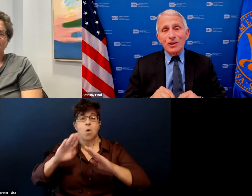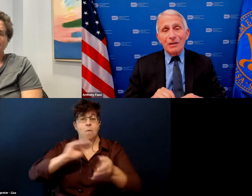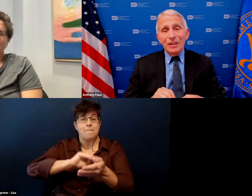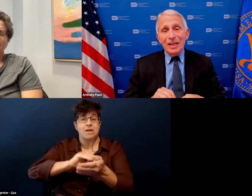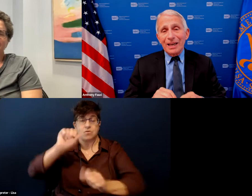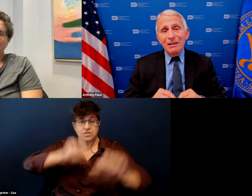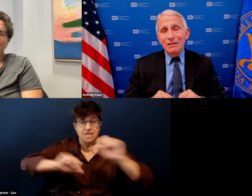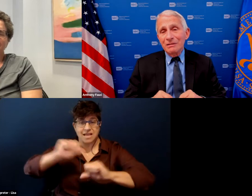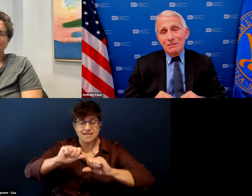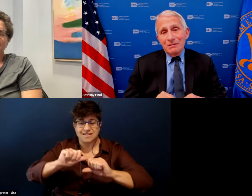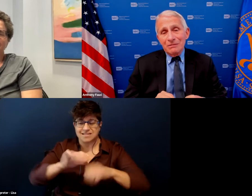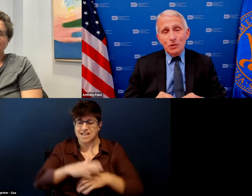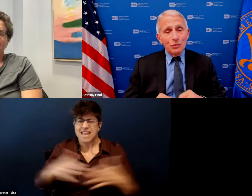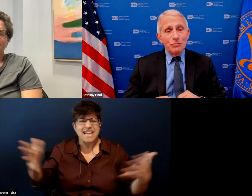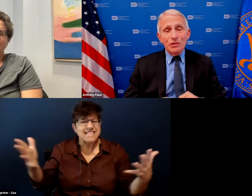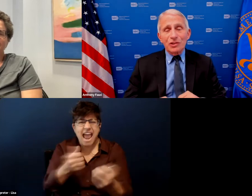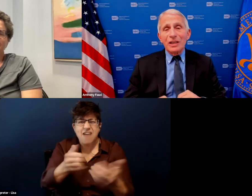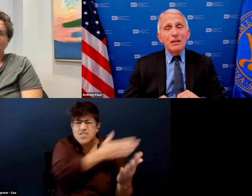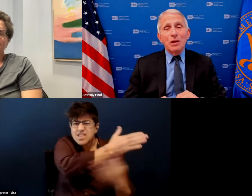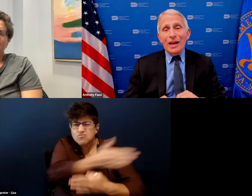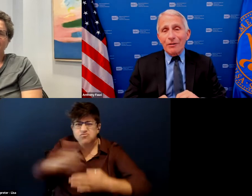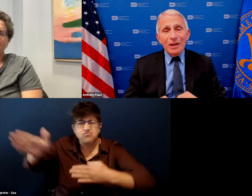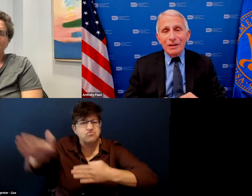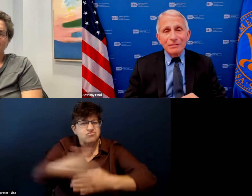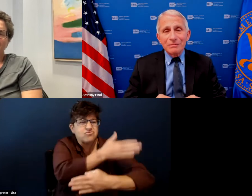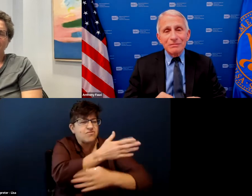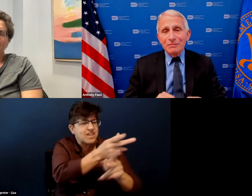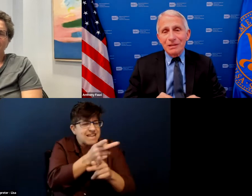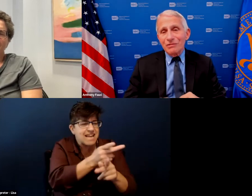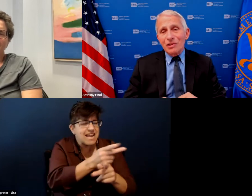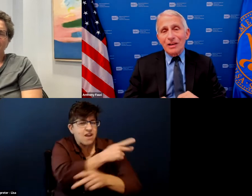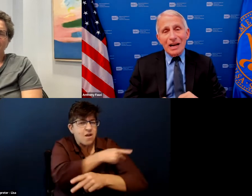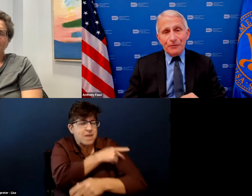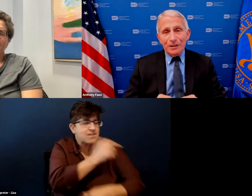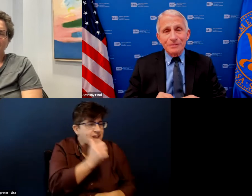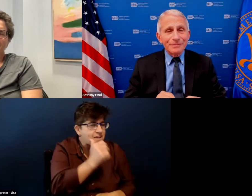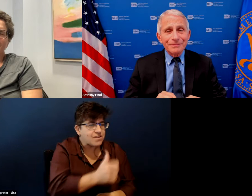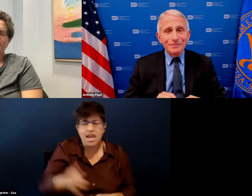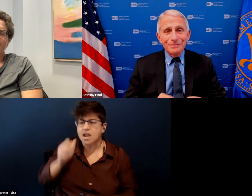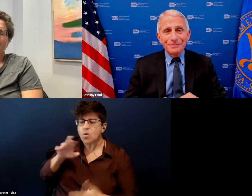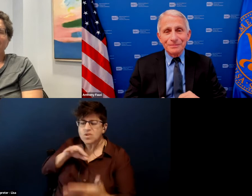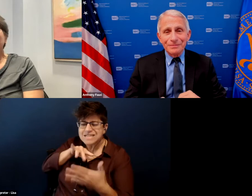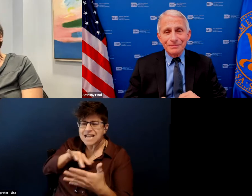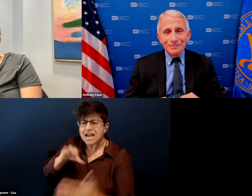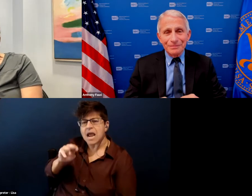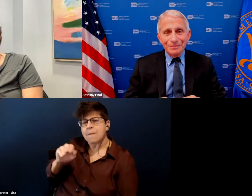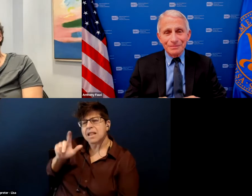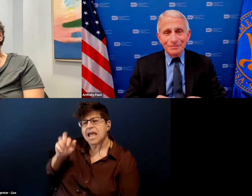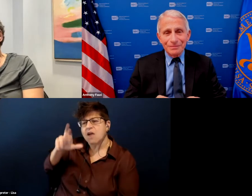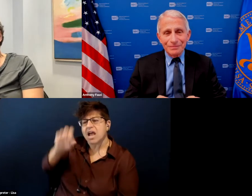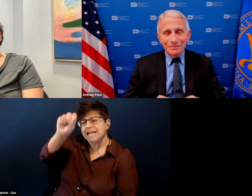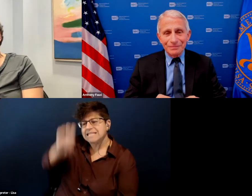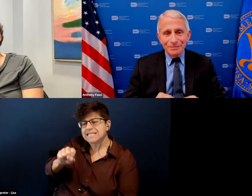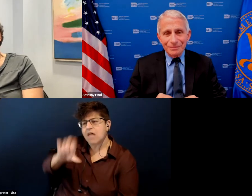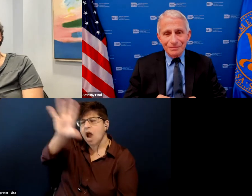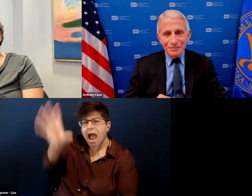of a patient every day to studying malaria in southern africa yeah i want